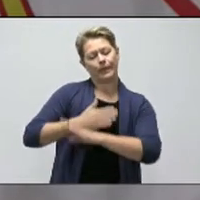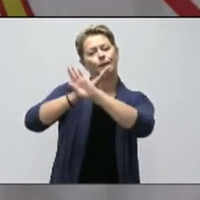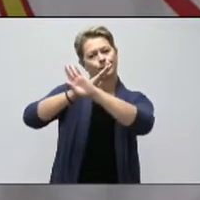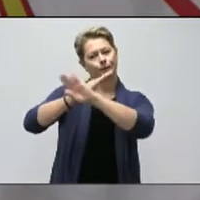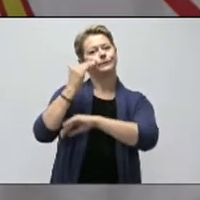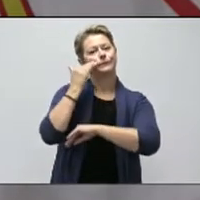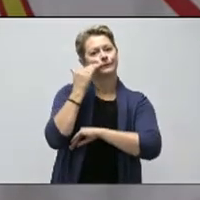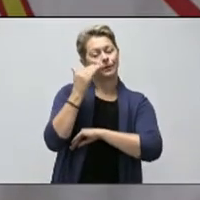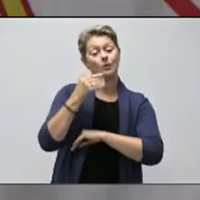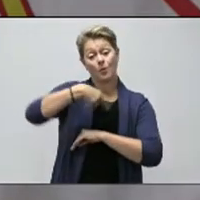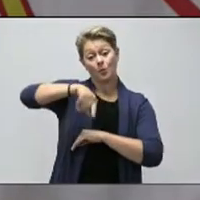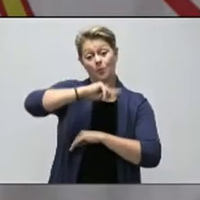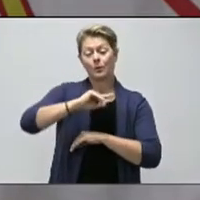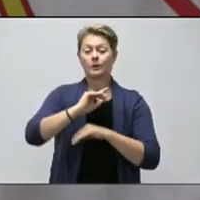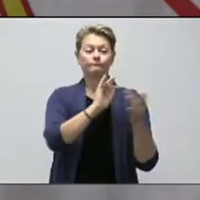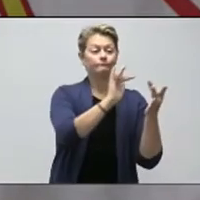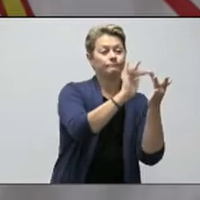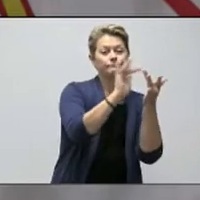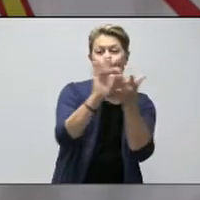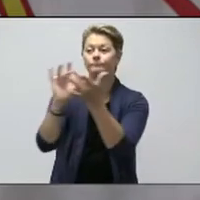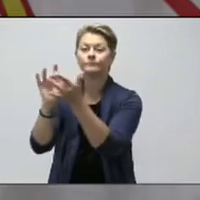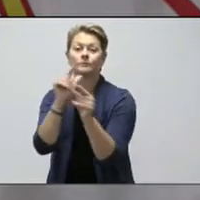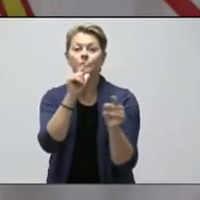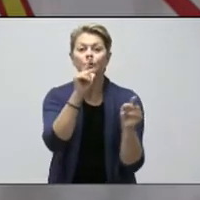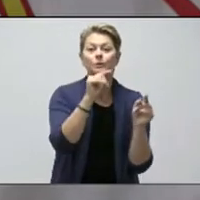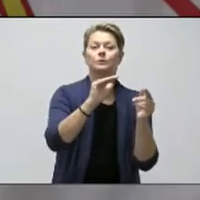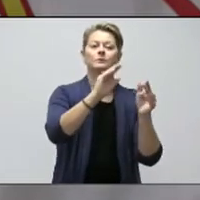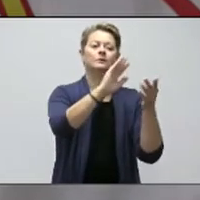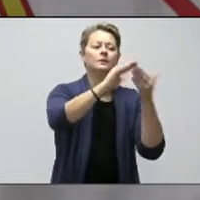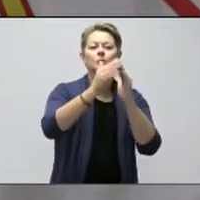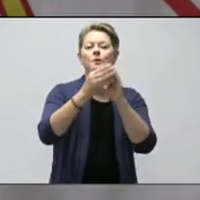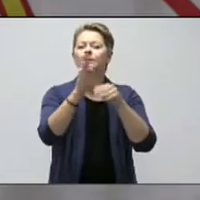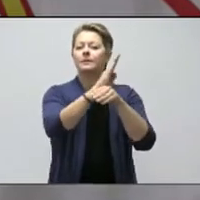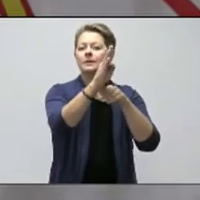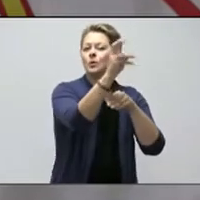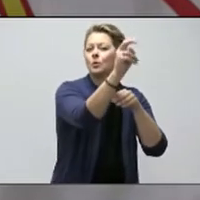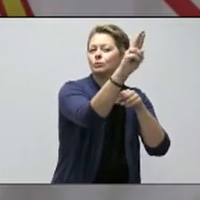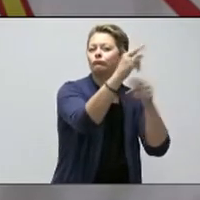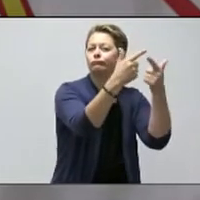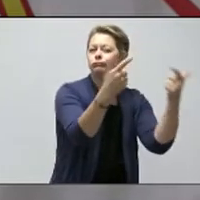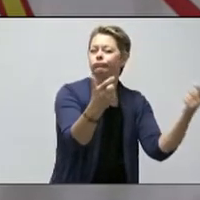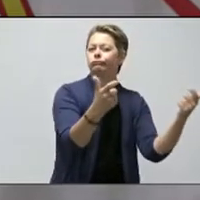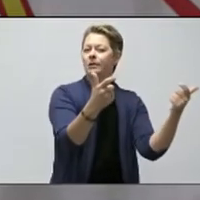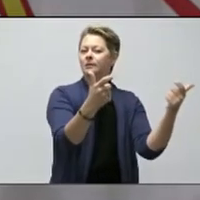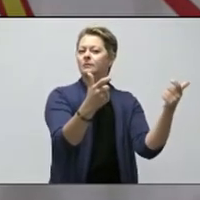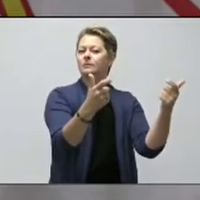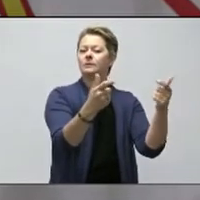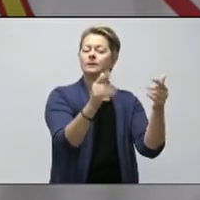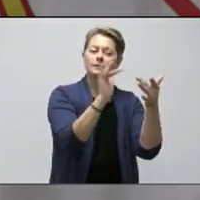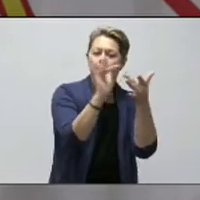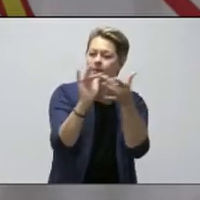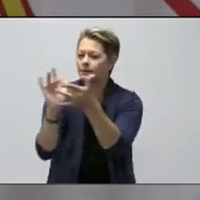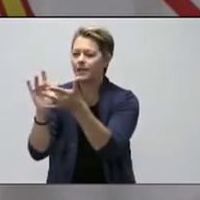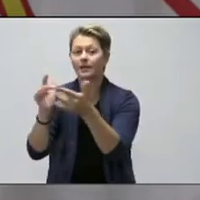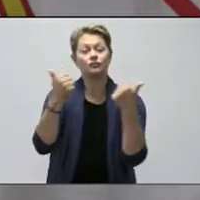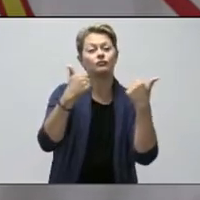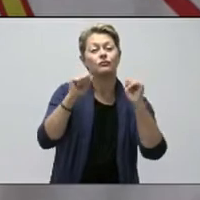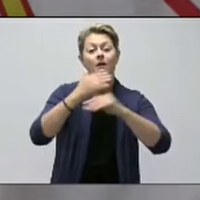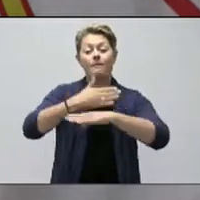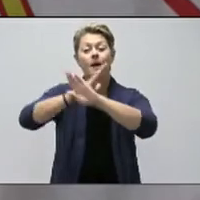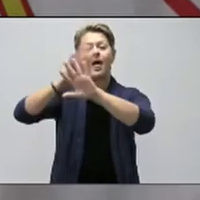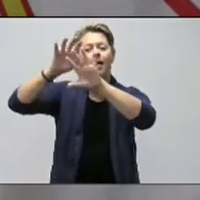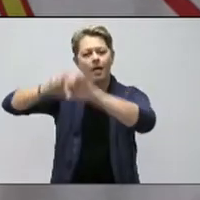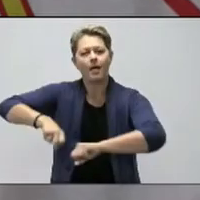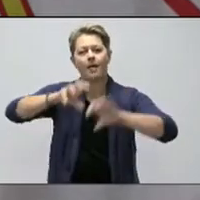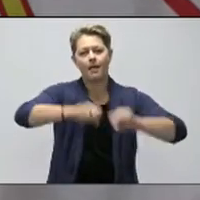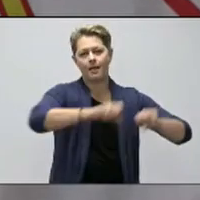are reaching out to our community stakeholders and partners to try to reduce those barriers as much as